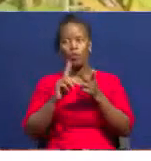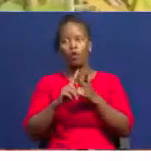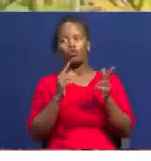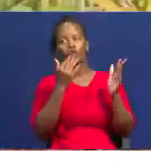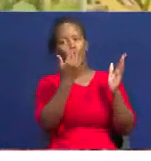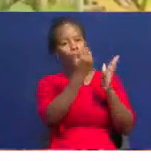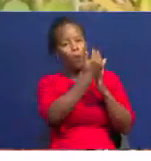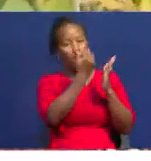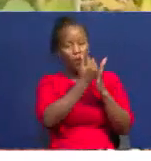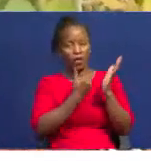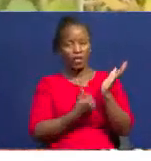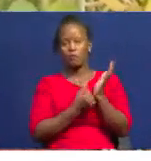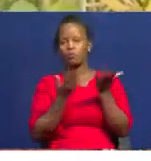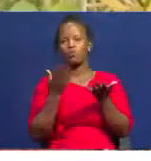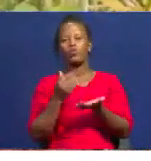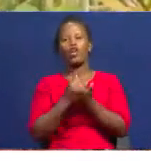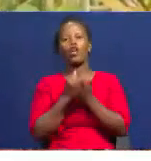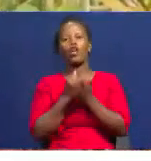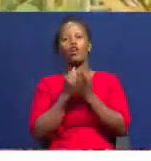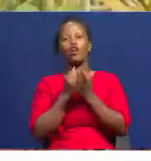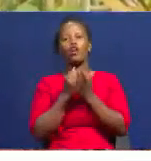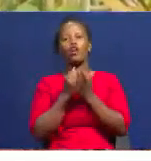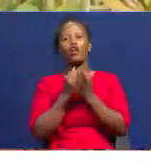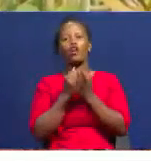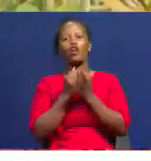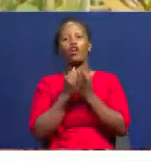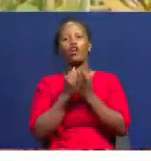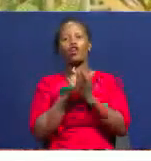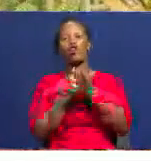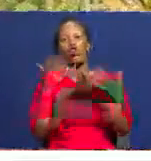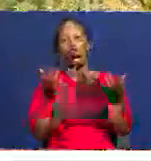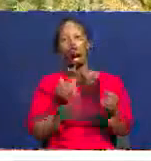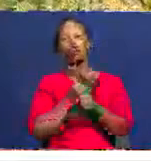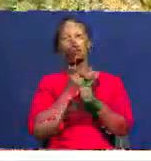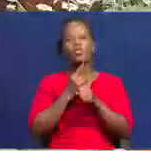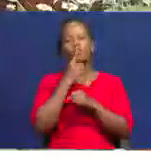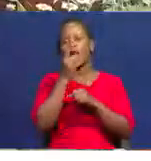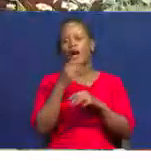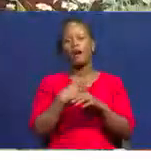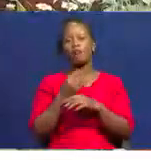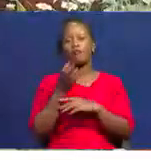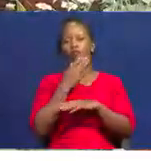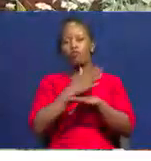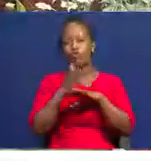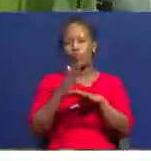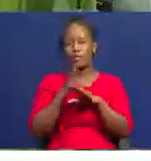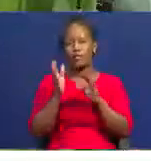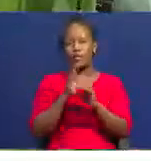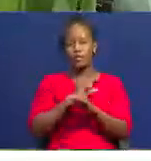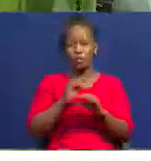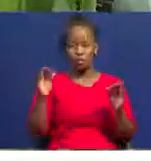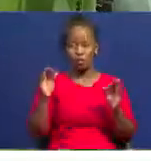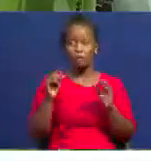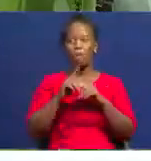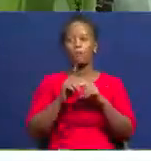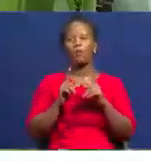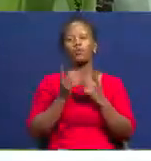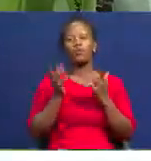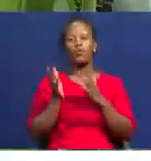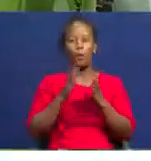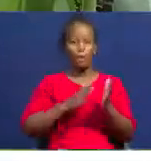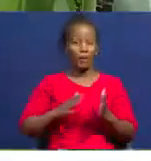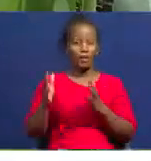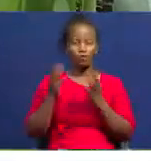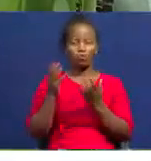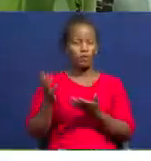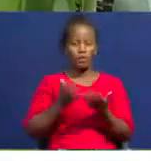farmers with a platform on how to mitigate food waste, obtain market access, and with facilitation efforts to